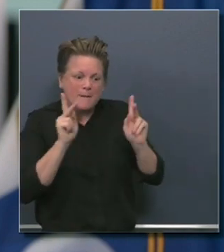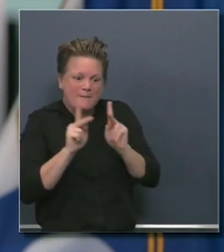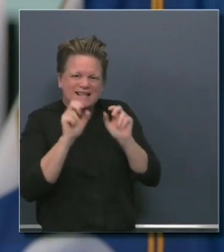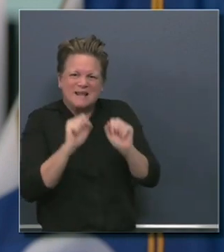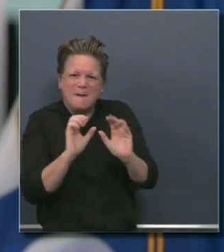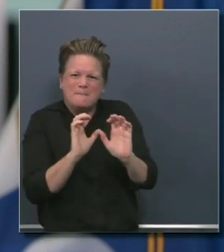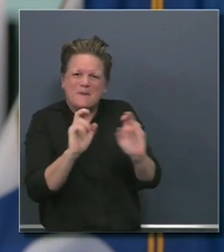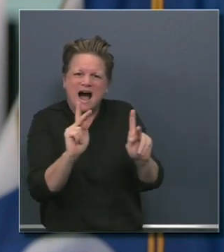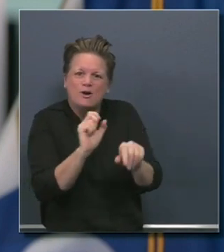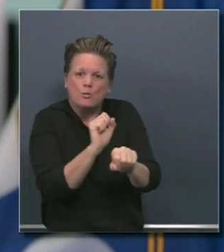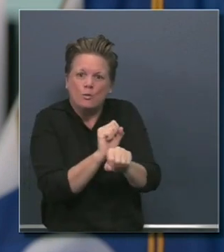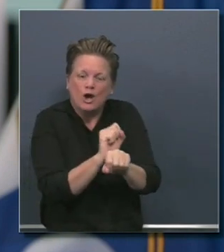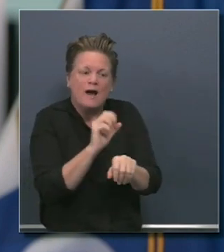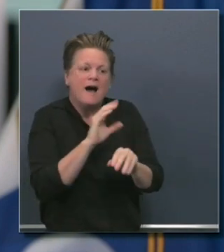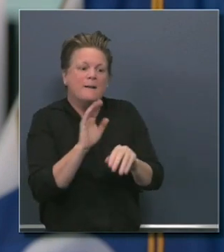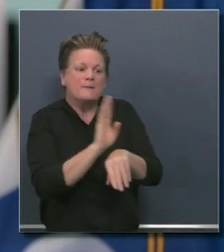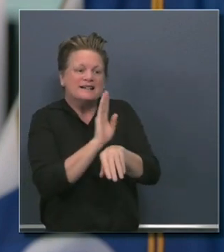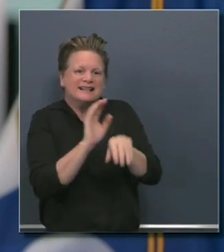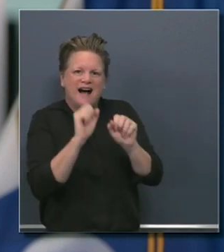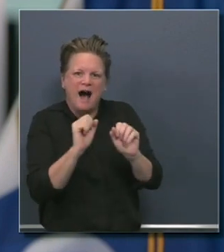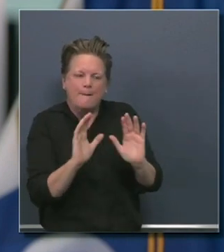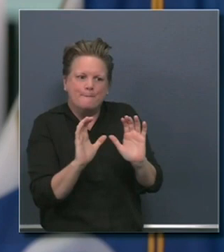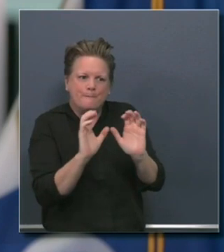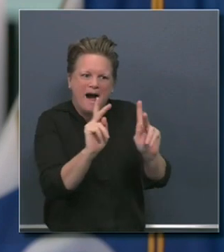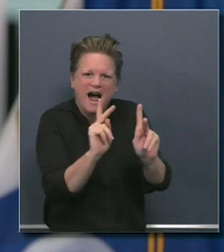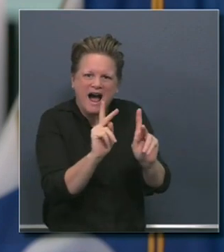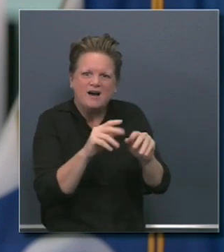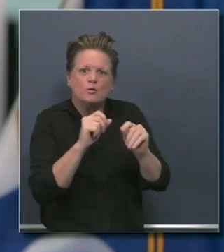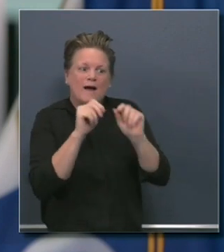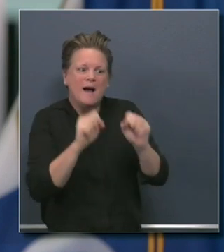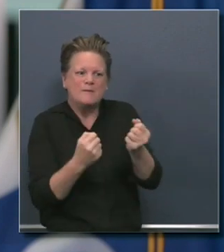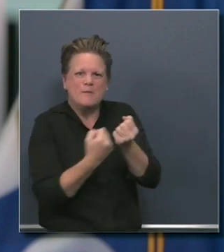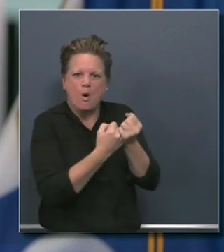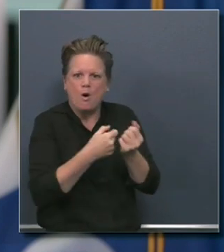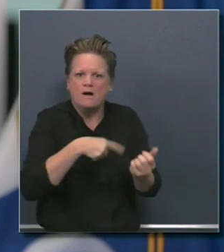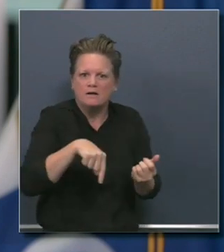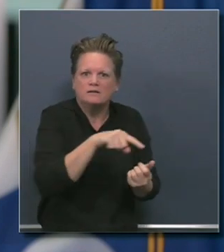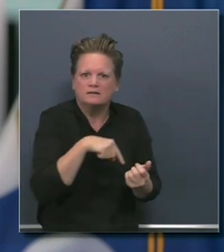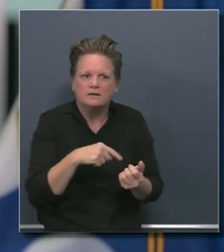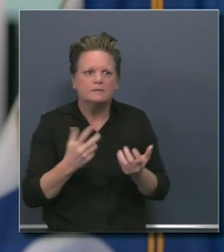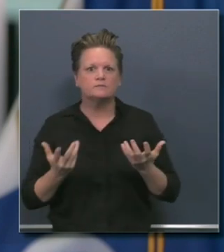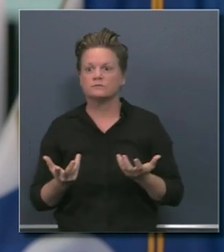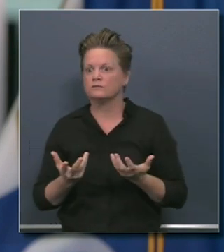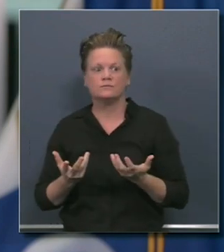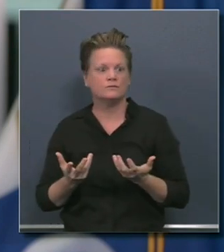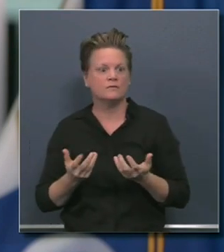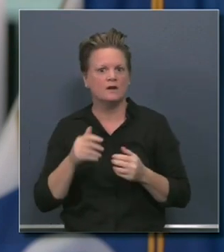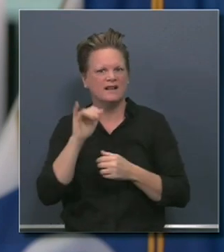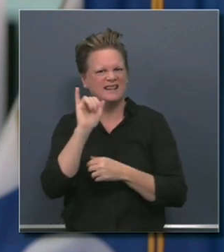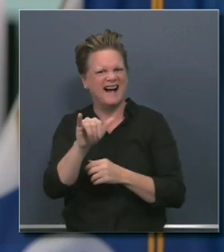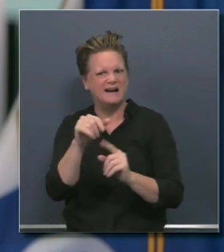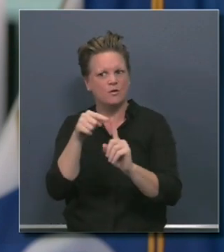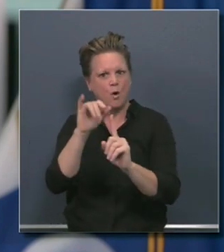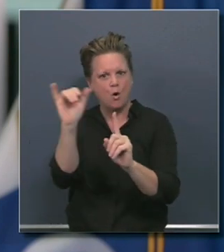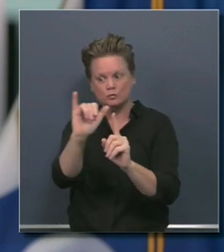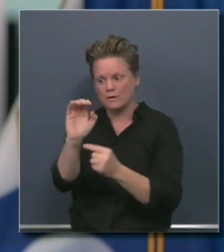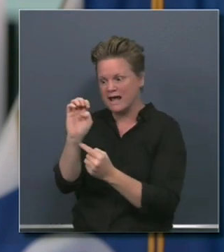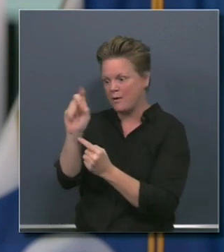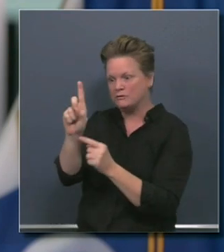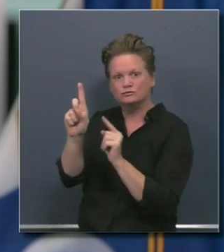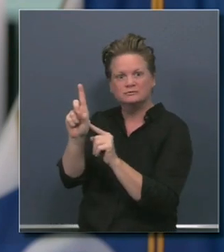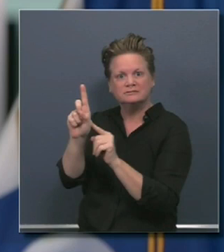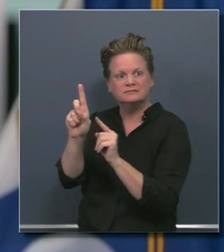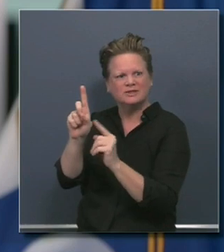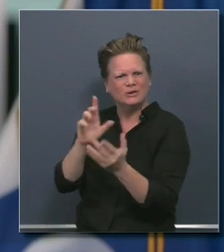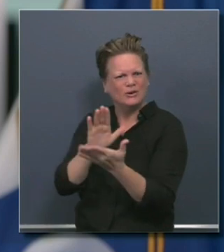our public health officials, and make sure that we do justice to our public education system. So I'm very pleased with this pact.